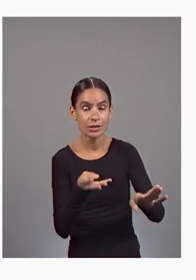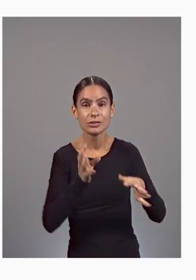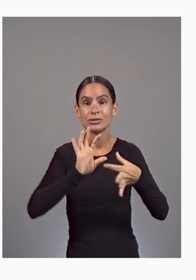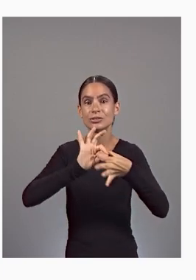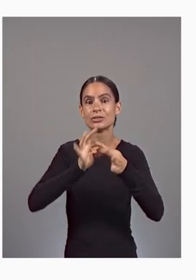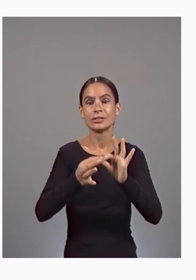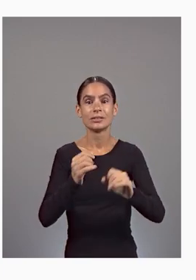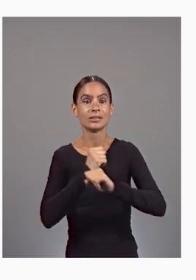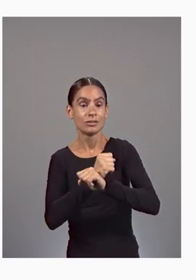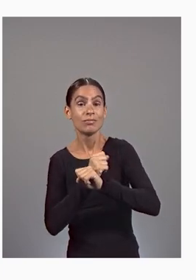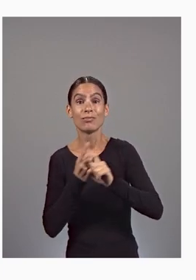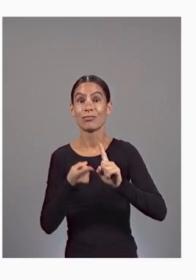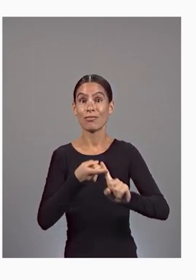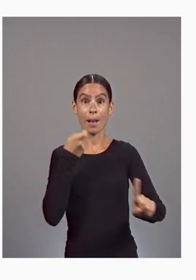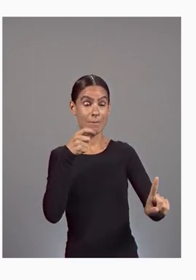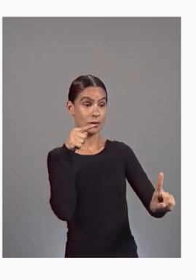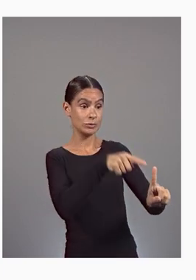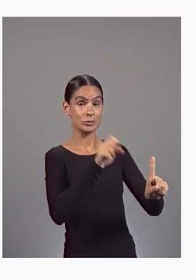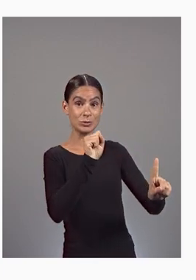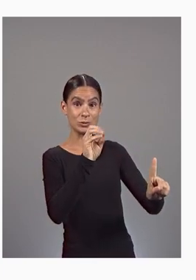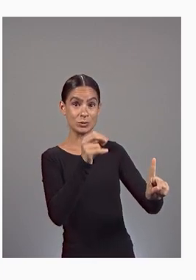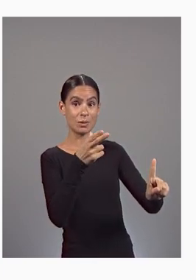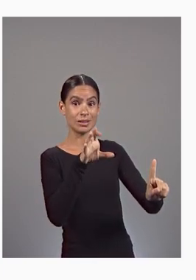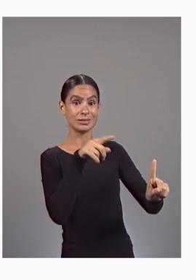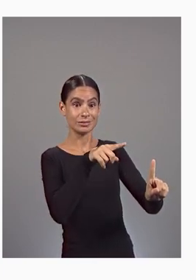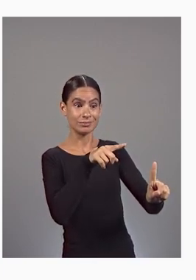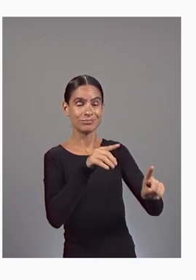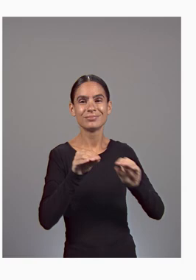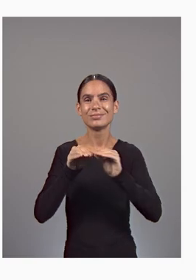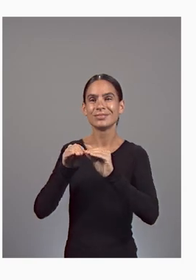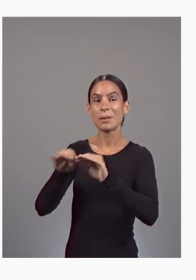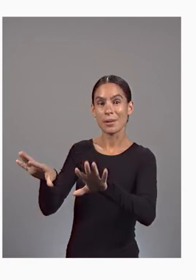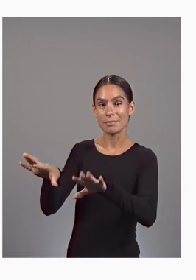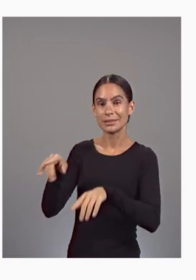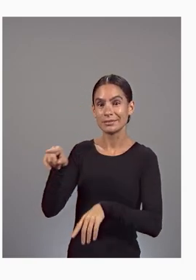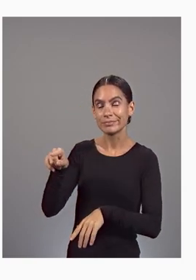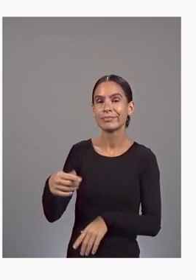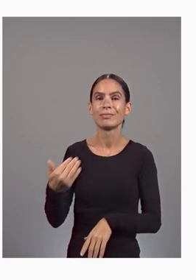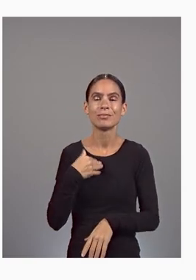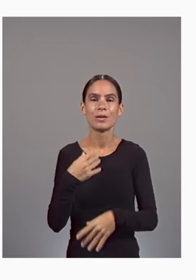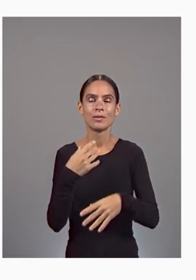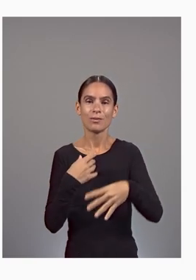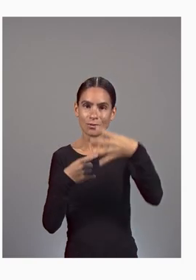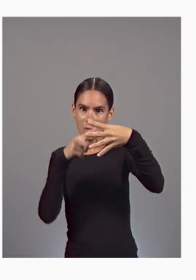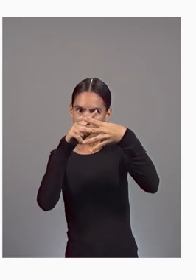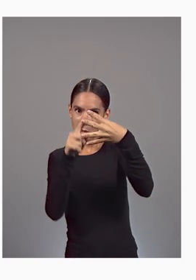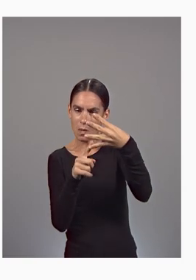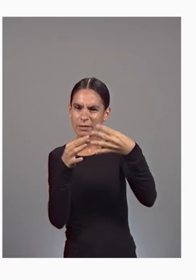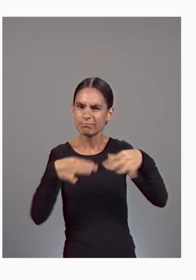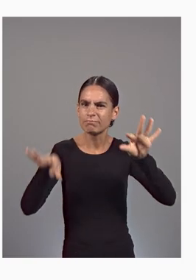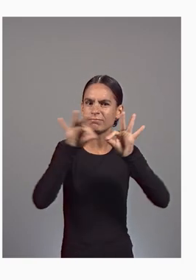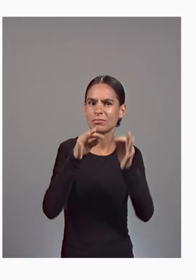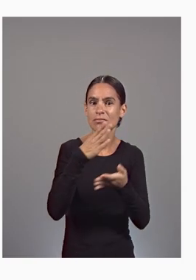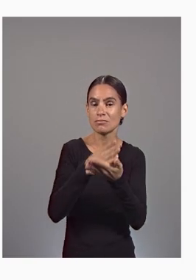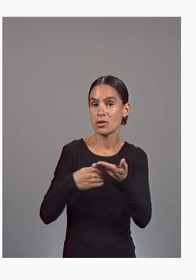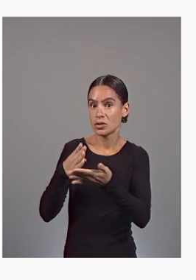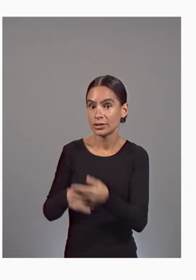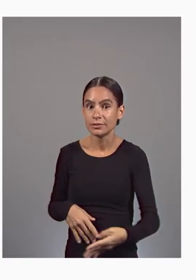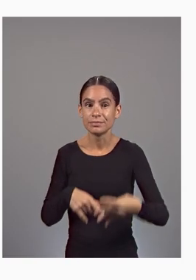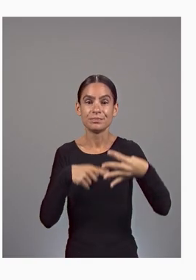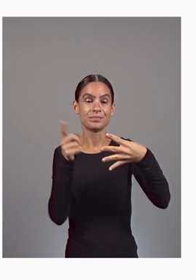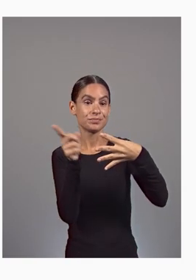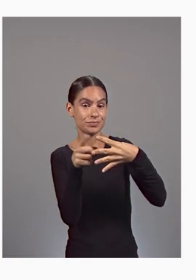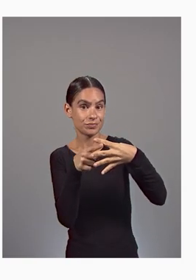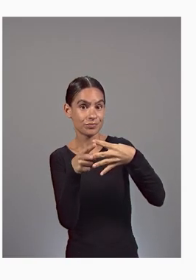from source to deployment. It has four important components. First is cloud workstations,